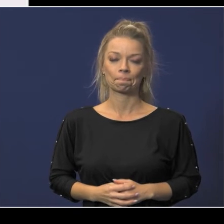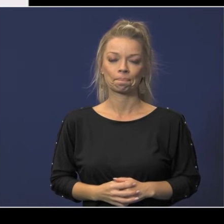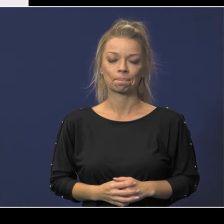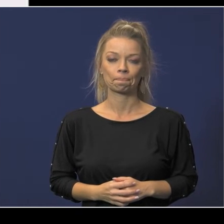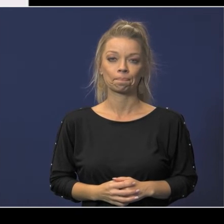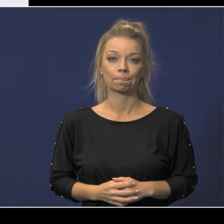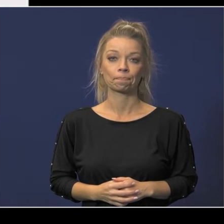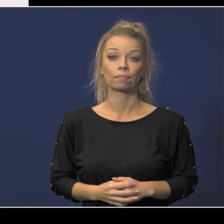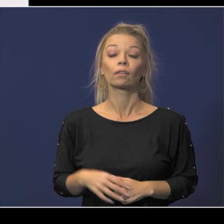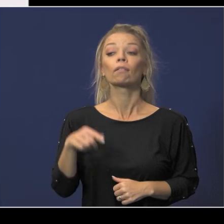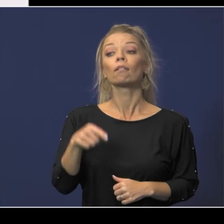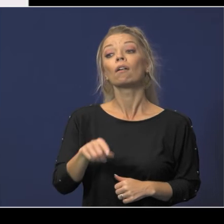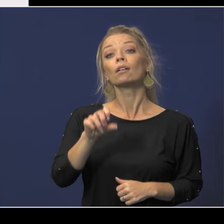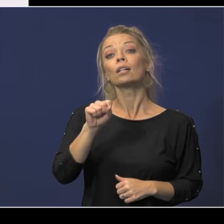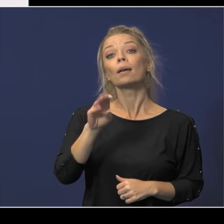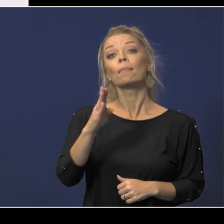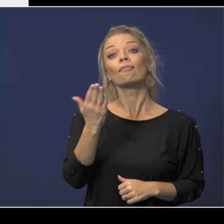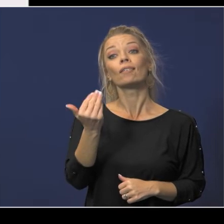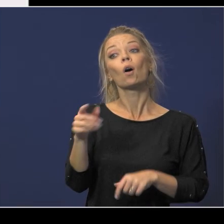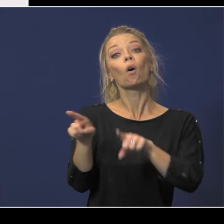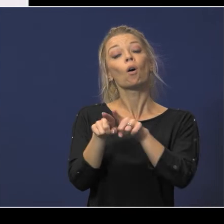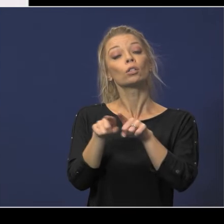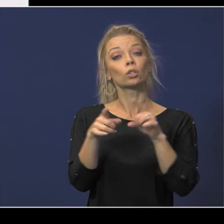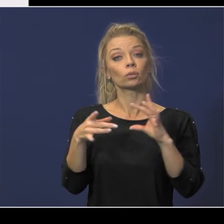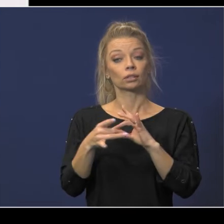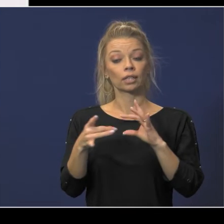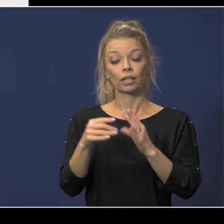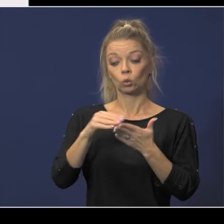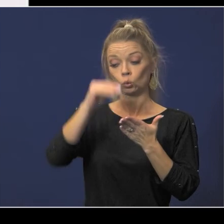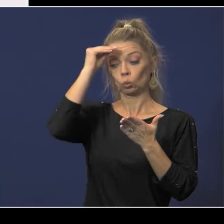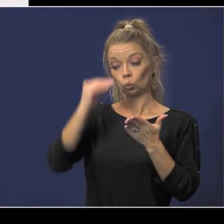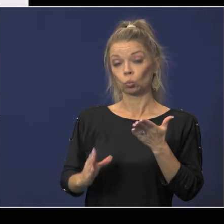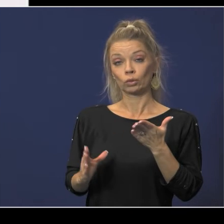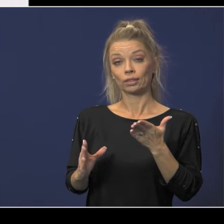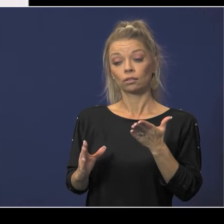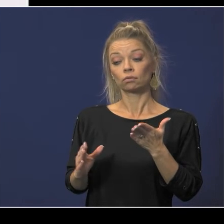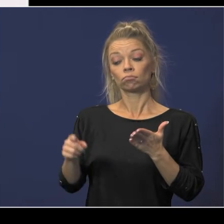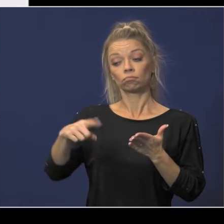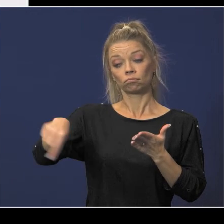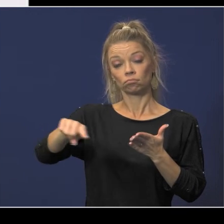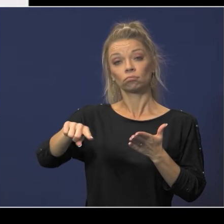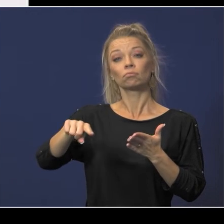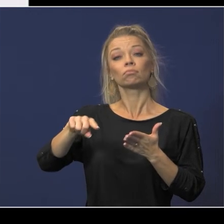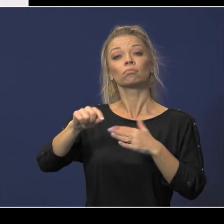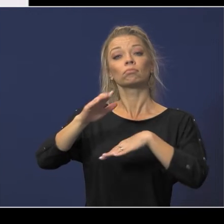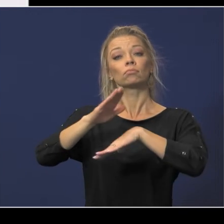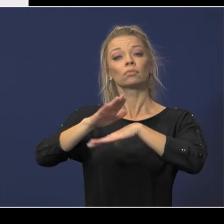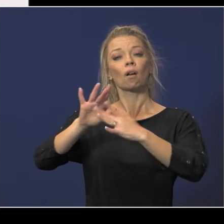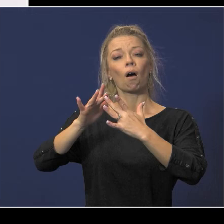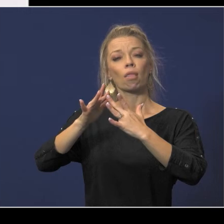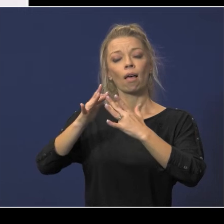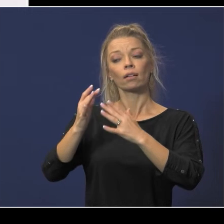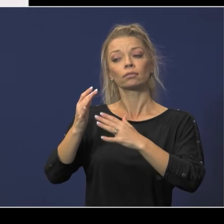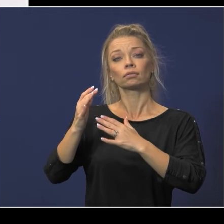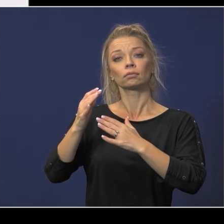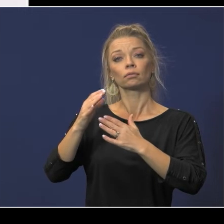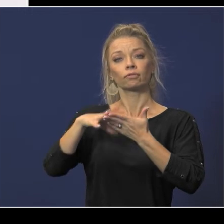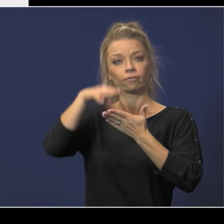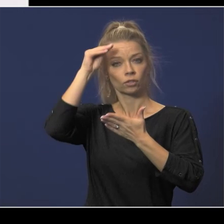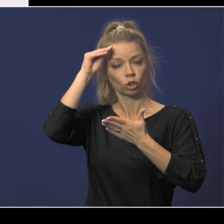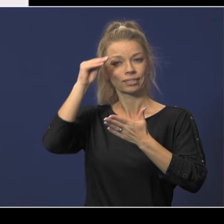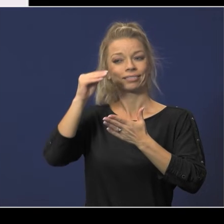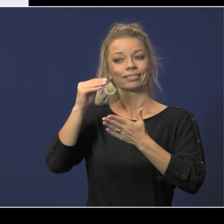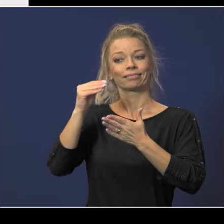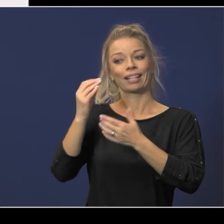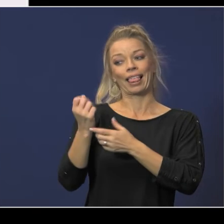the bill also states that students who were in room in a remote learning setting last year for